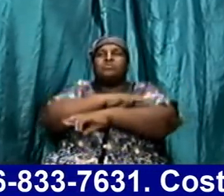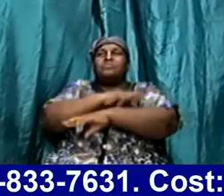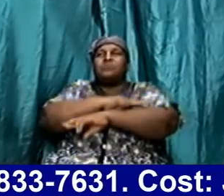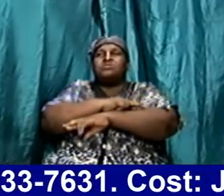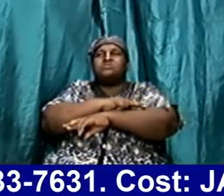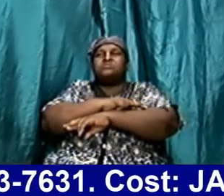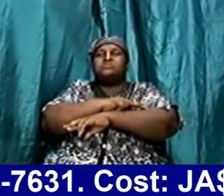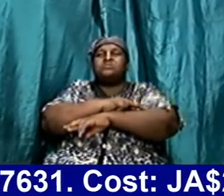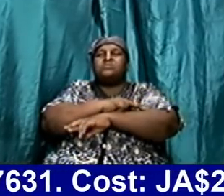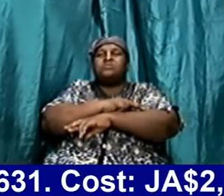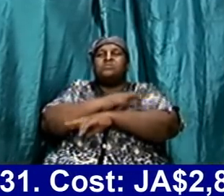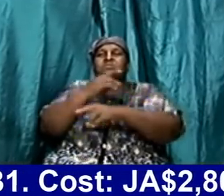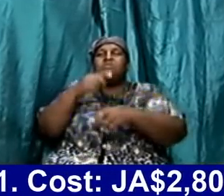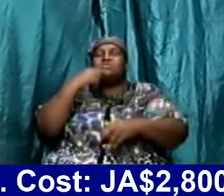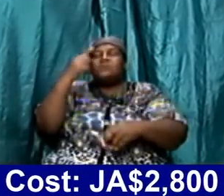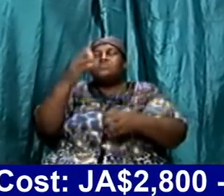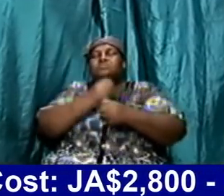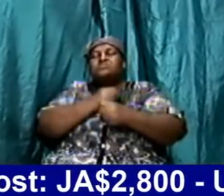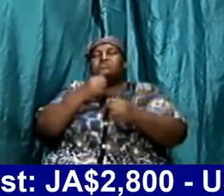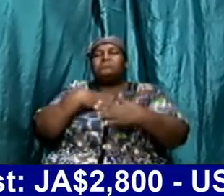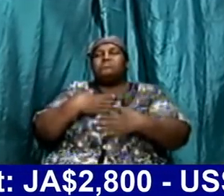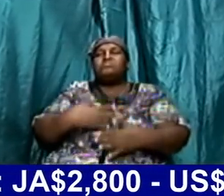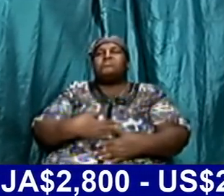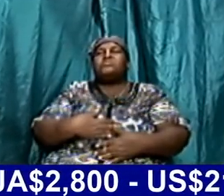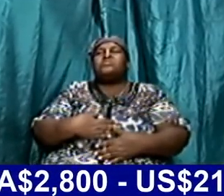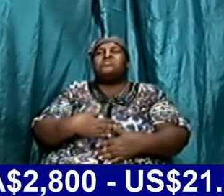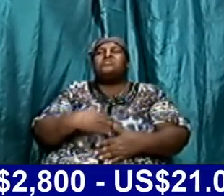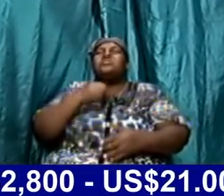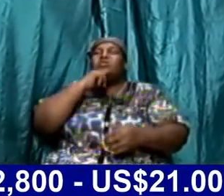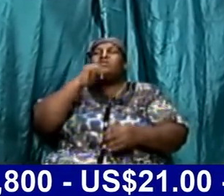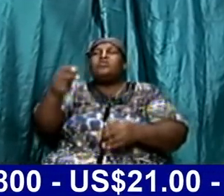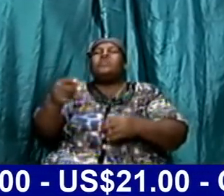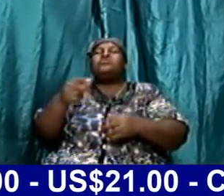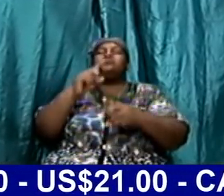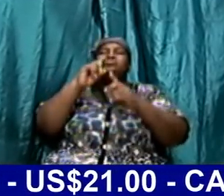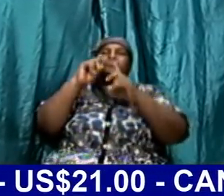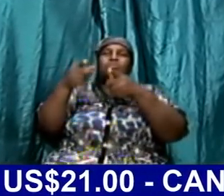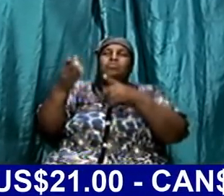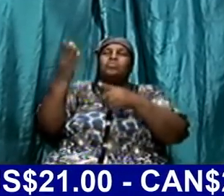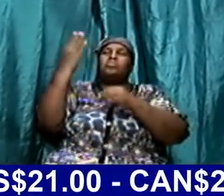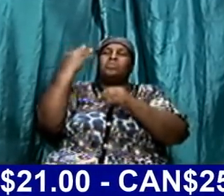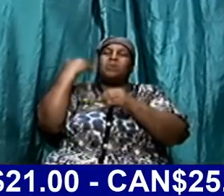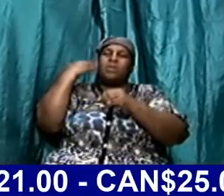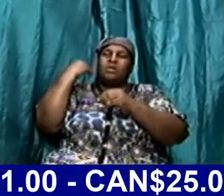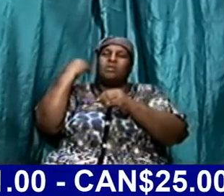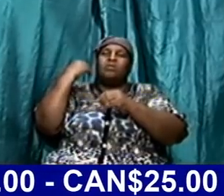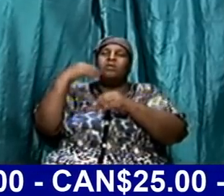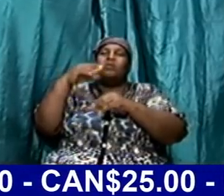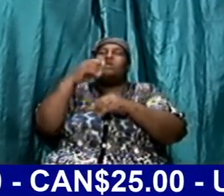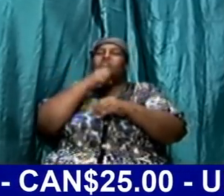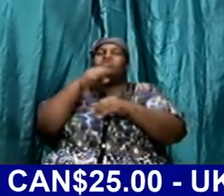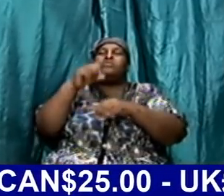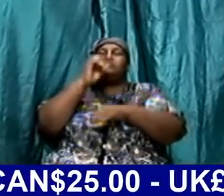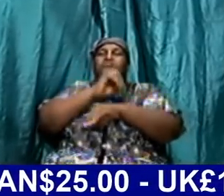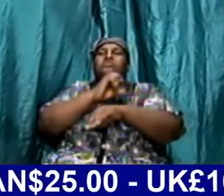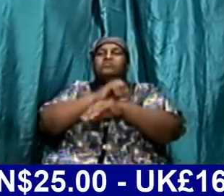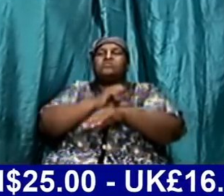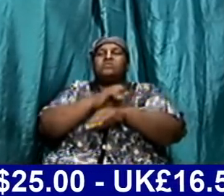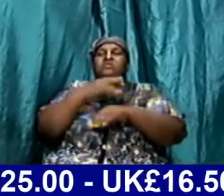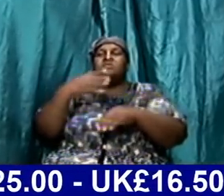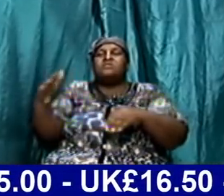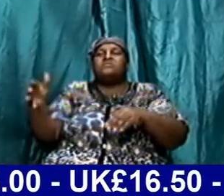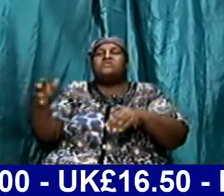somebody to hold on to that fact and not to go back into the beggarly elements and the worldly things and the things of the flesh and the things that require work